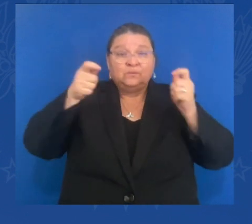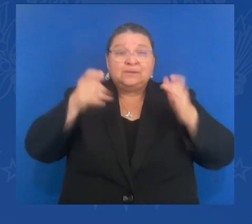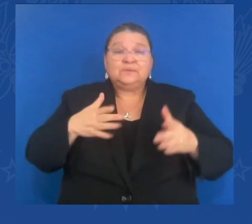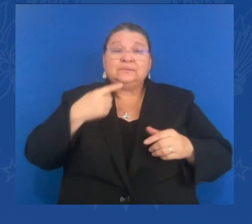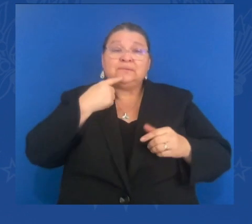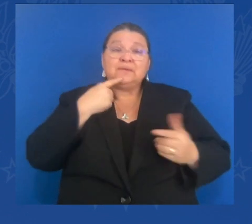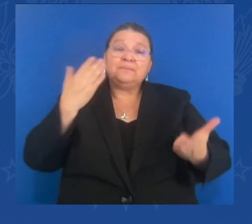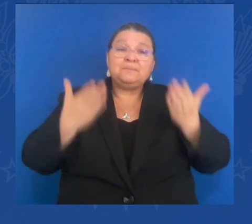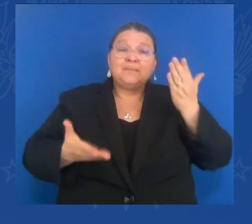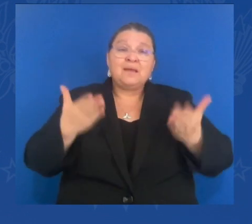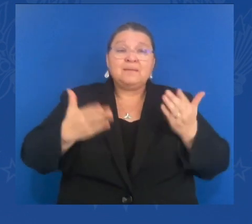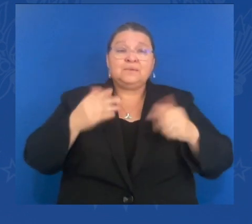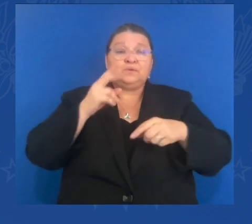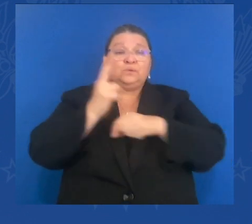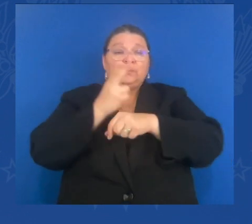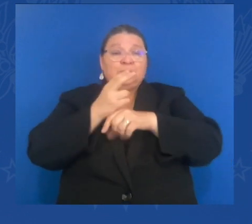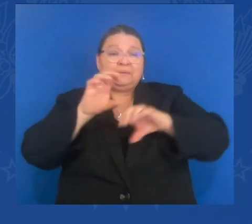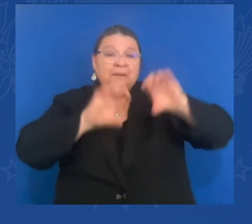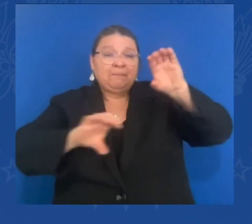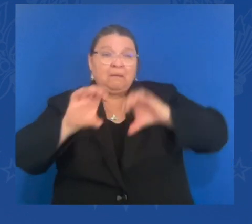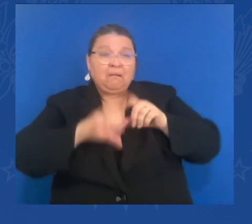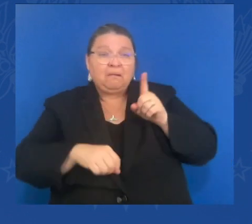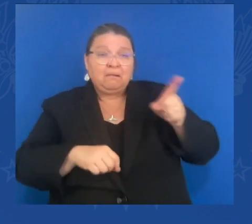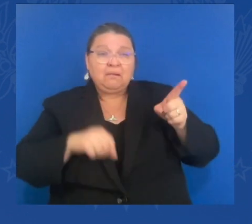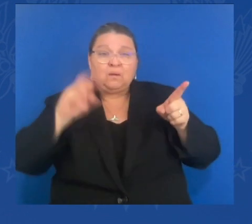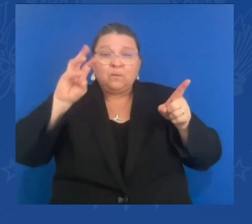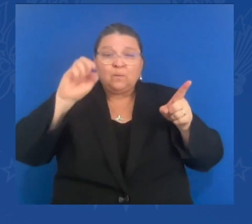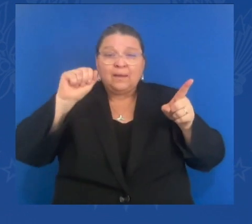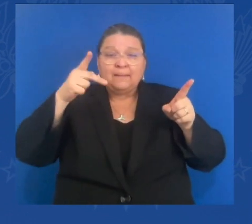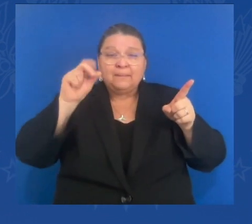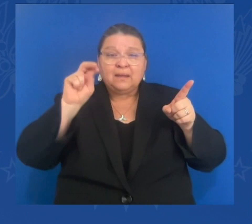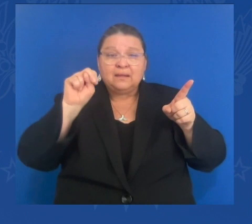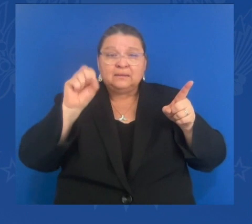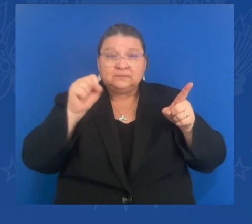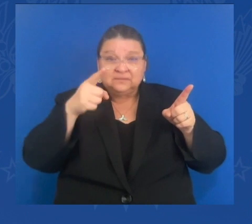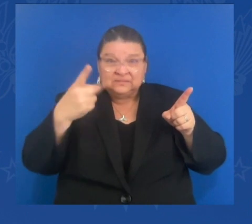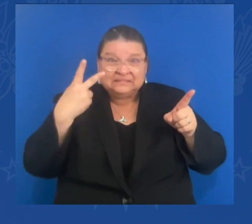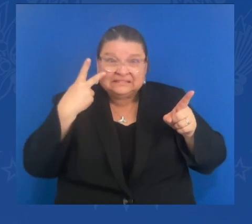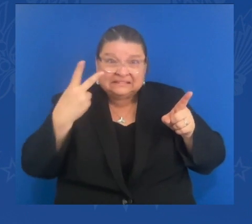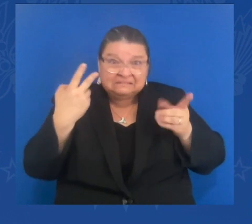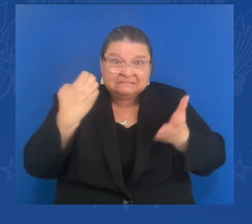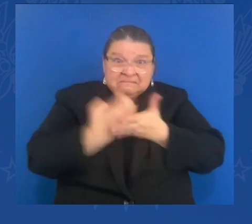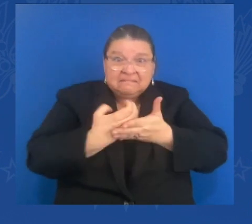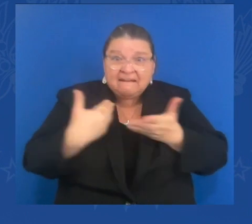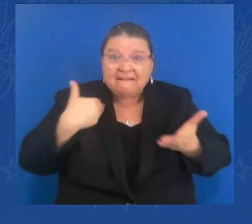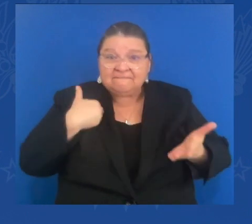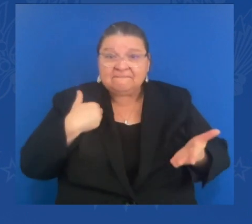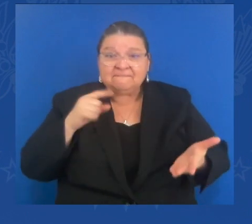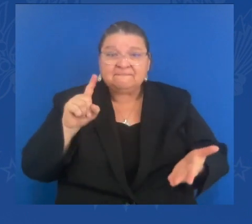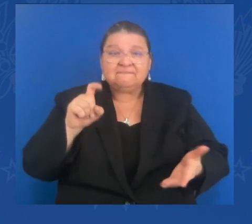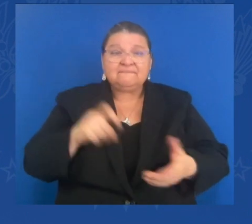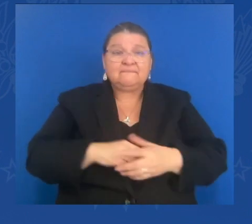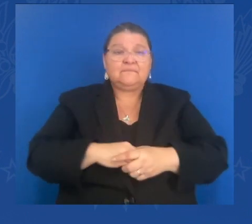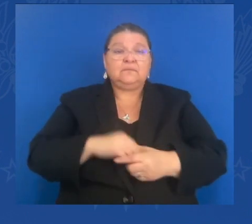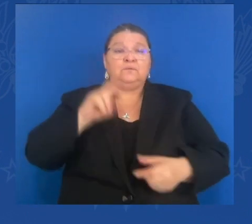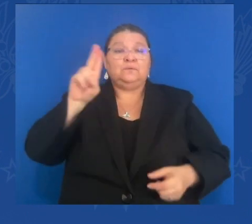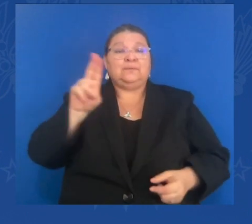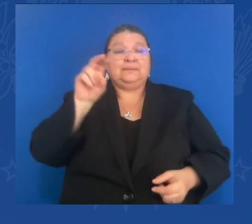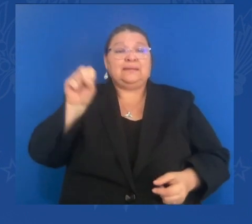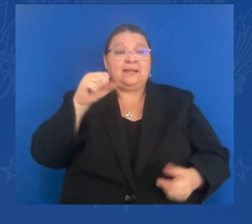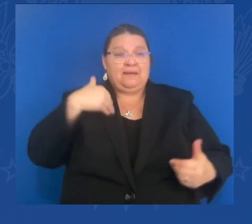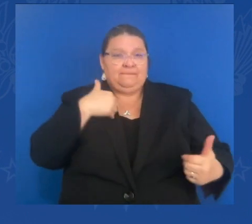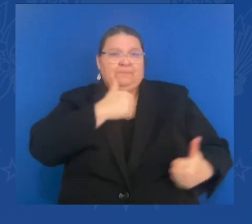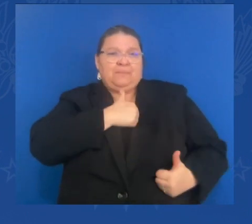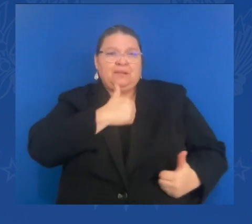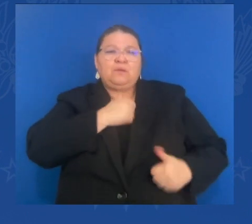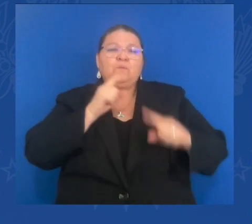use them. What evidence have you seen showing that? And would the U.S. have a military response if Putin does launch a chemical weapons attack?